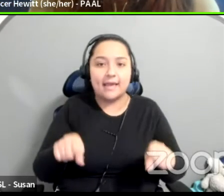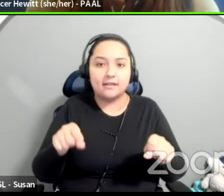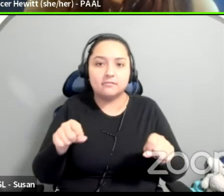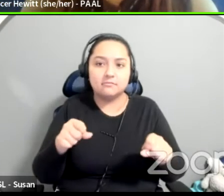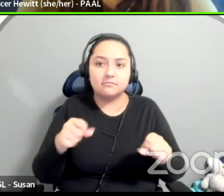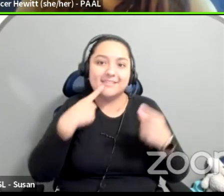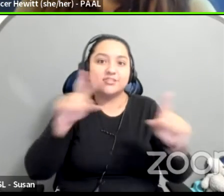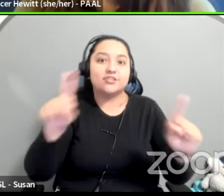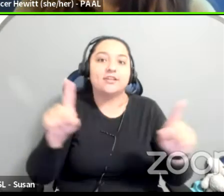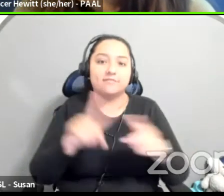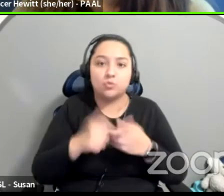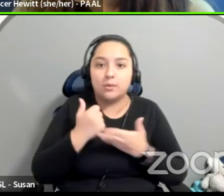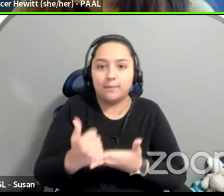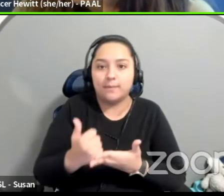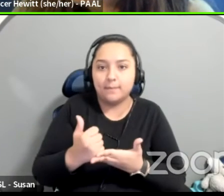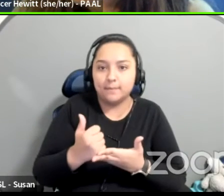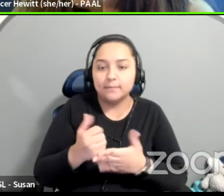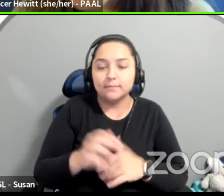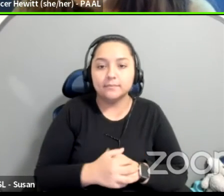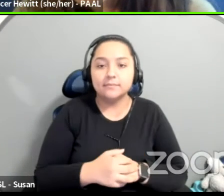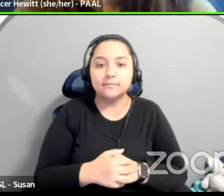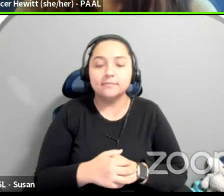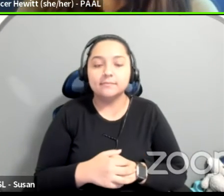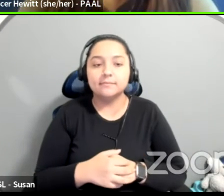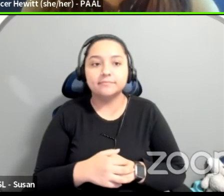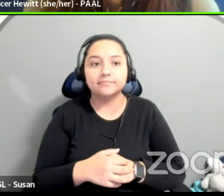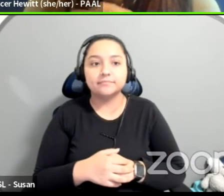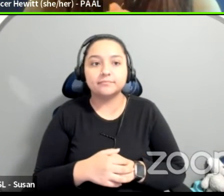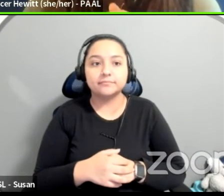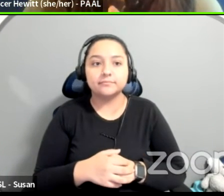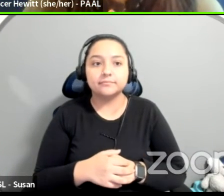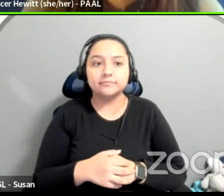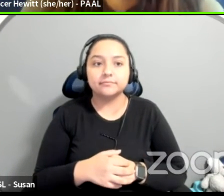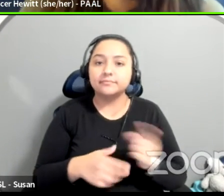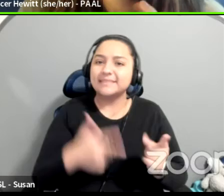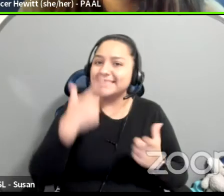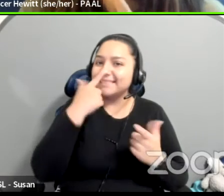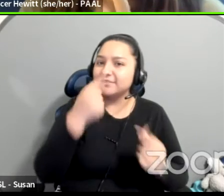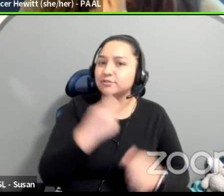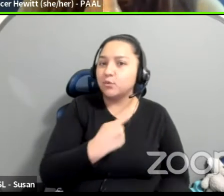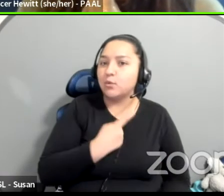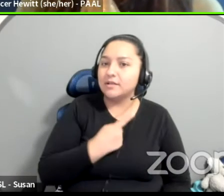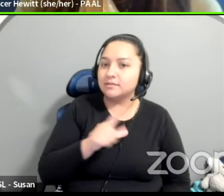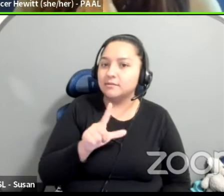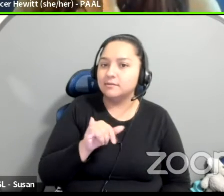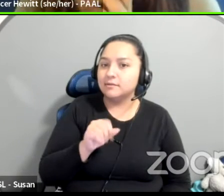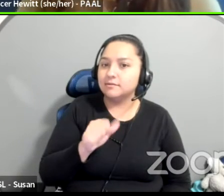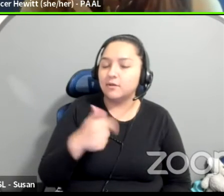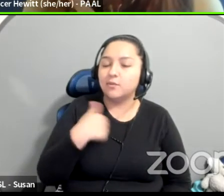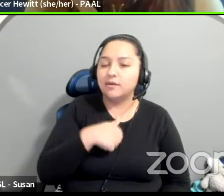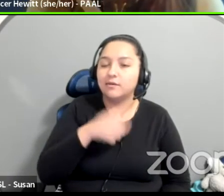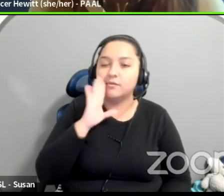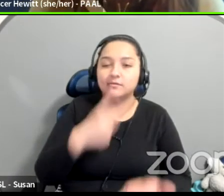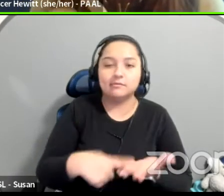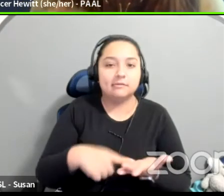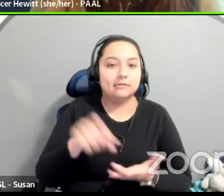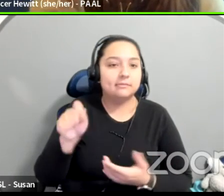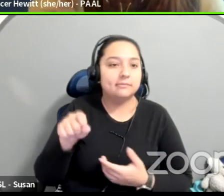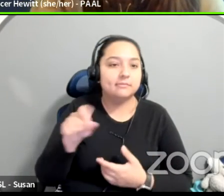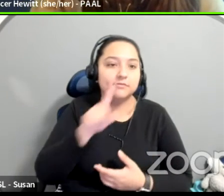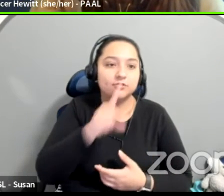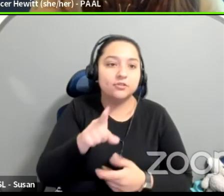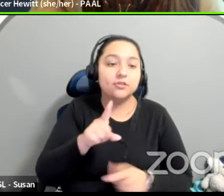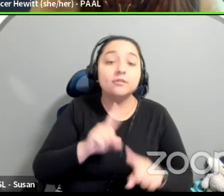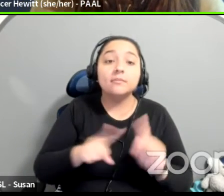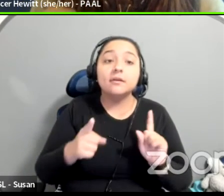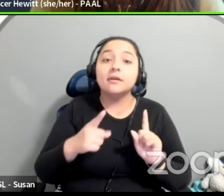already there. Um, that is such an interesting question, Lisa. Oh, we will definitely jump to it. Um, I just want to flag that